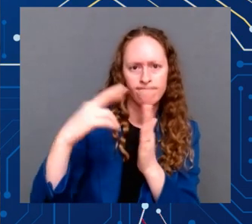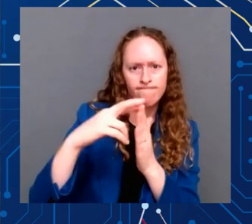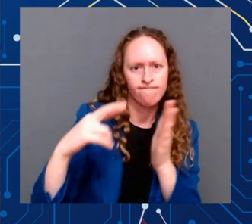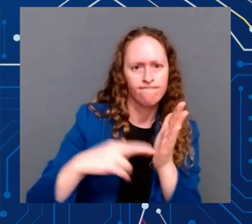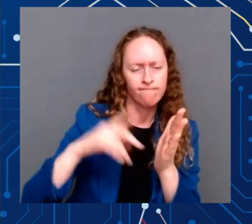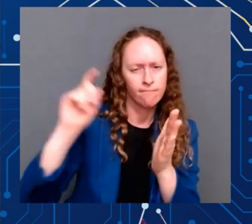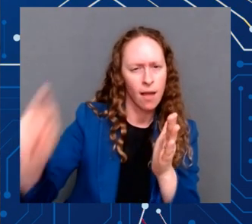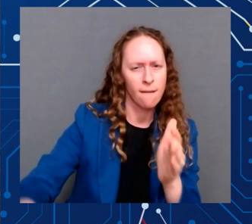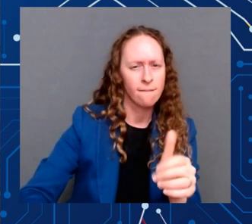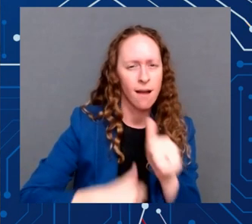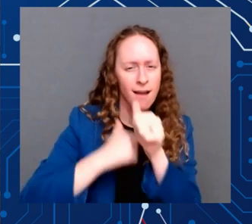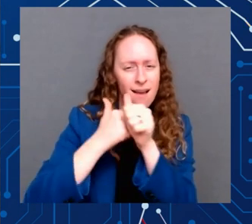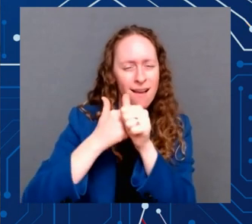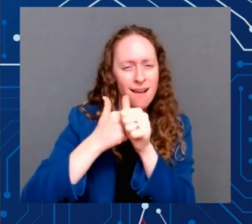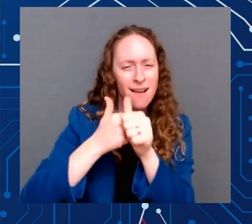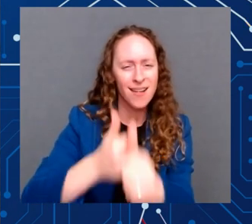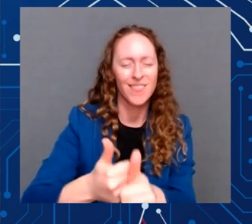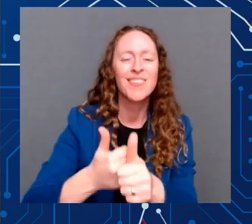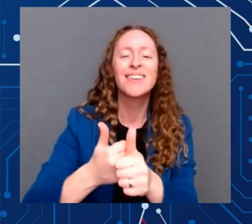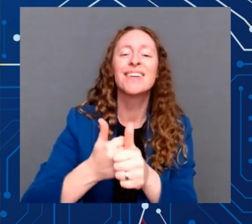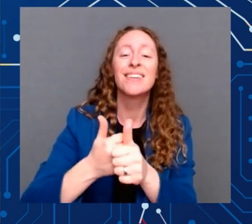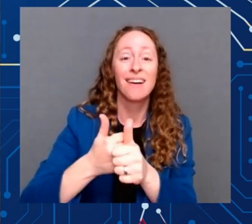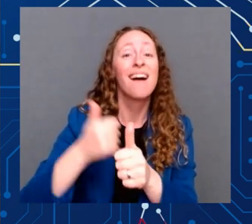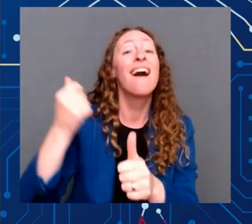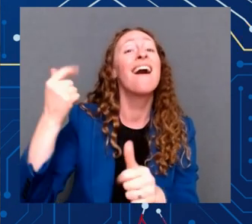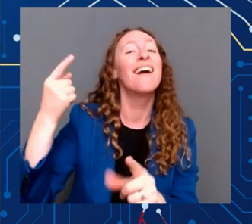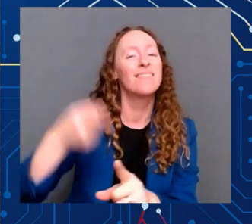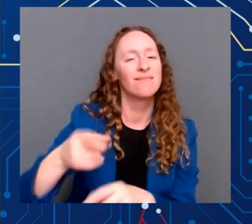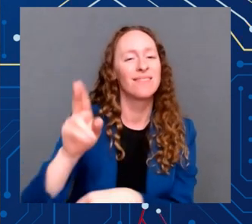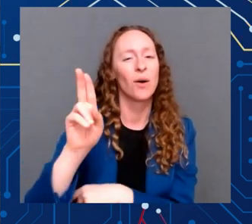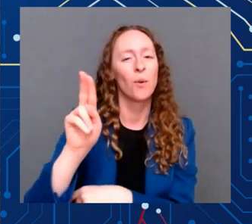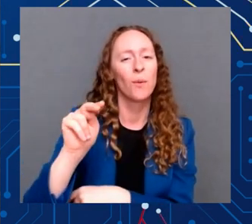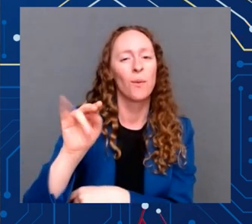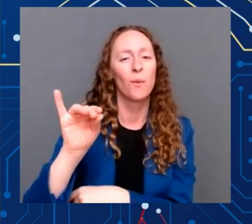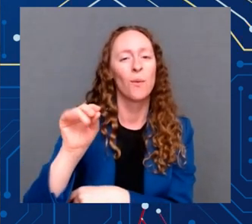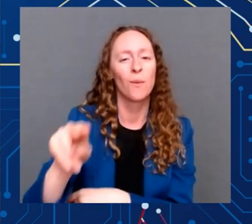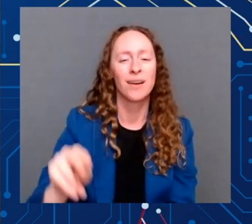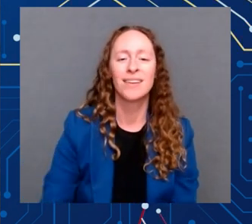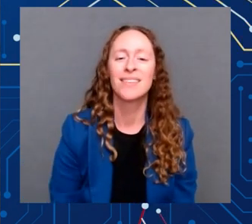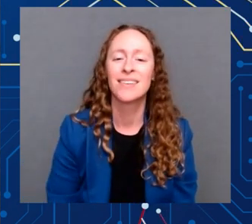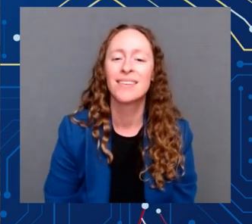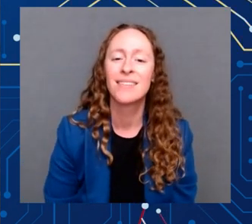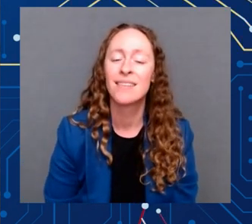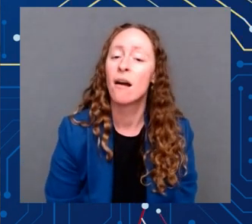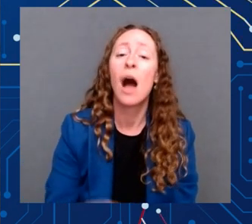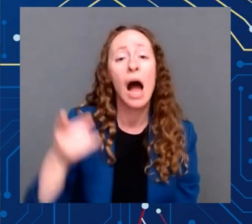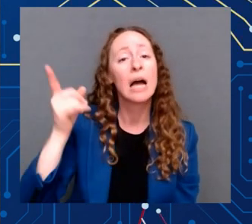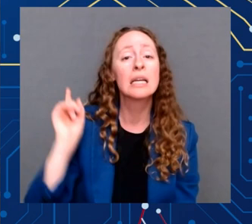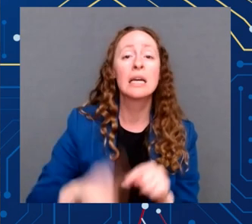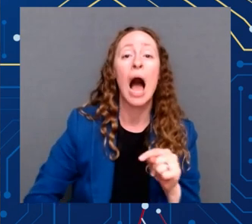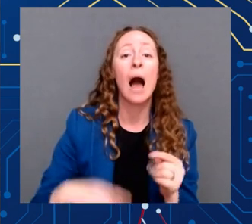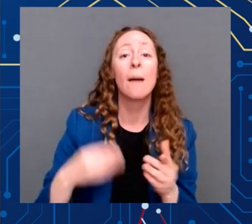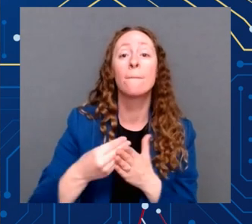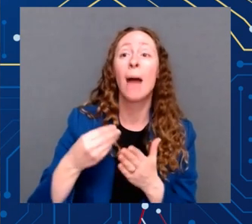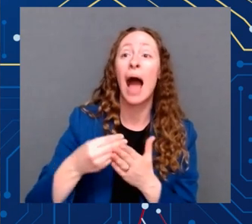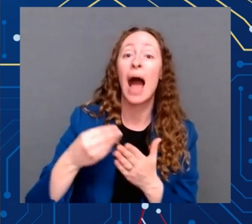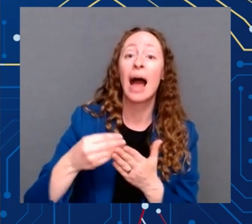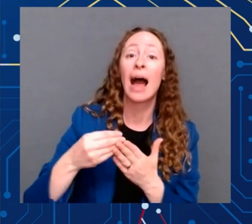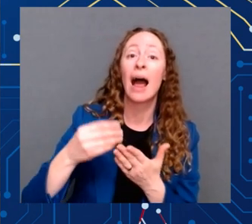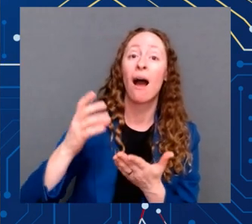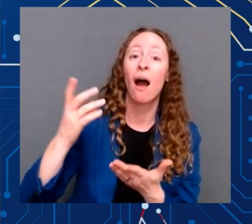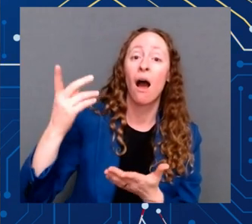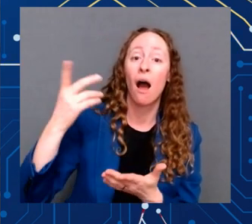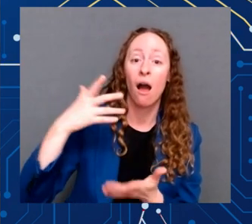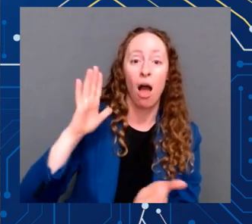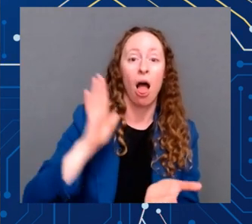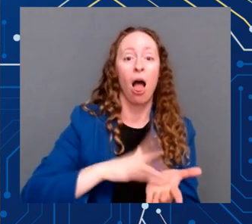these funds to buy back stock or issue dividends. And finally, this bill is about more than chips. It's about science as well.